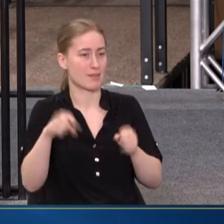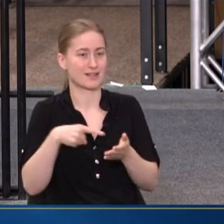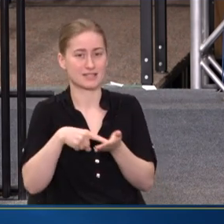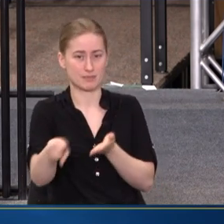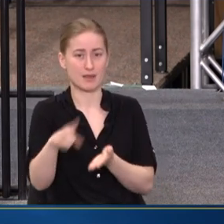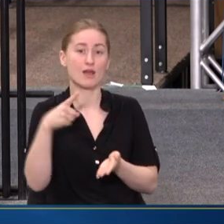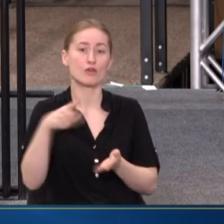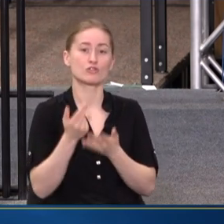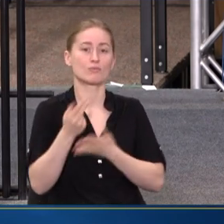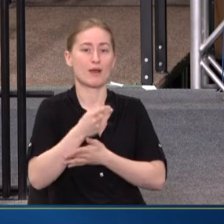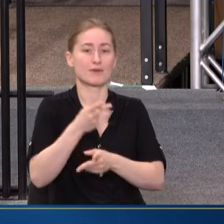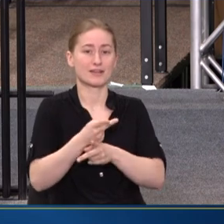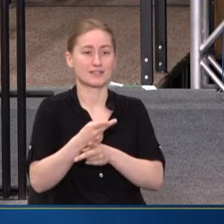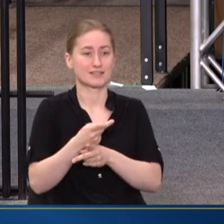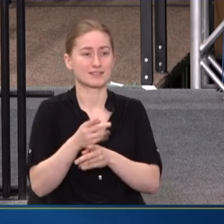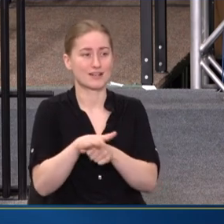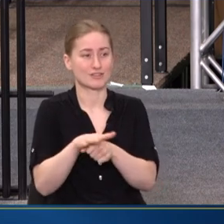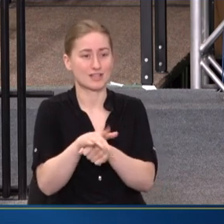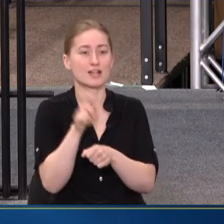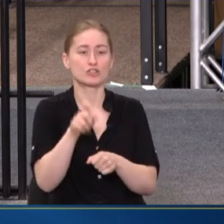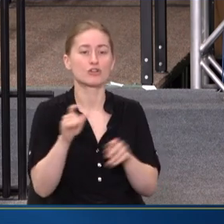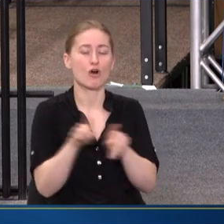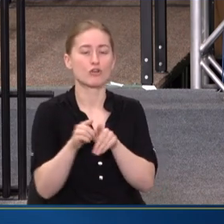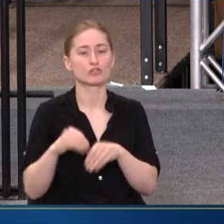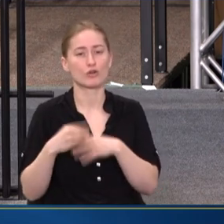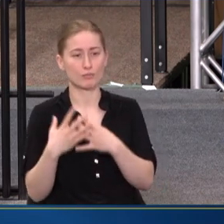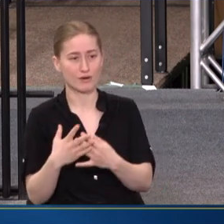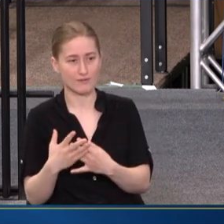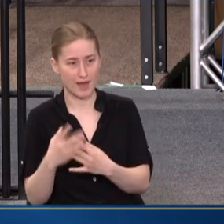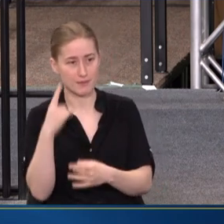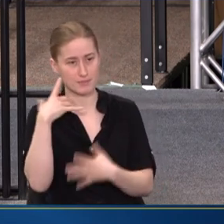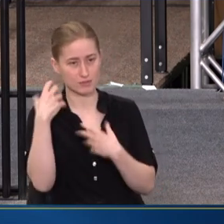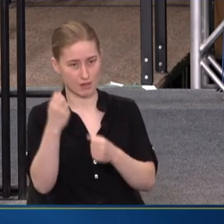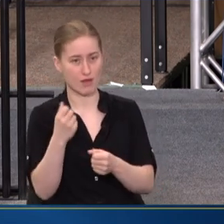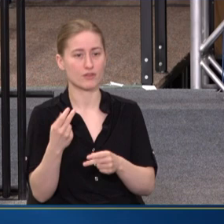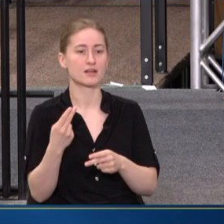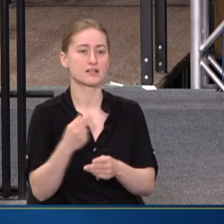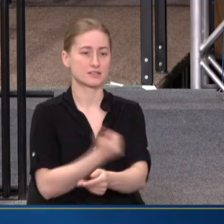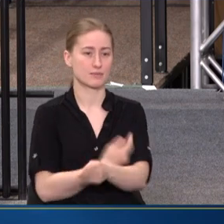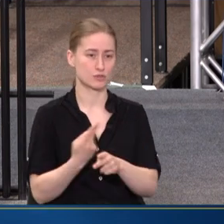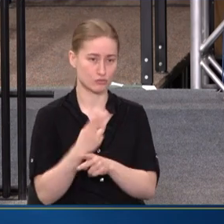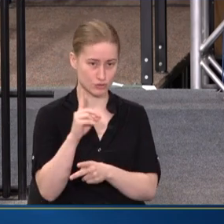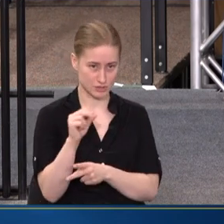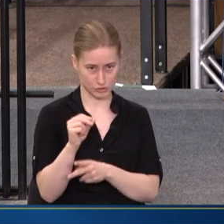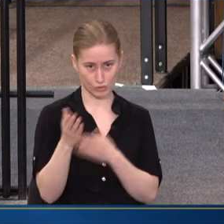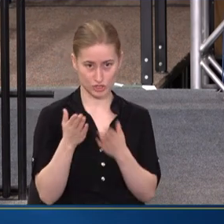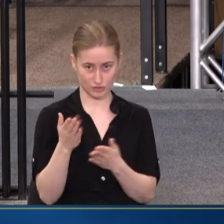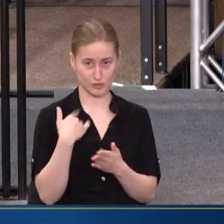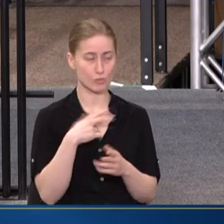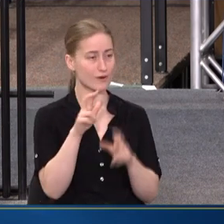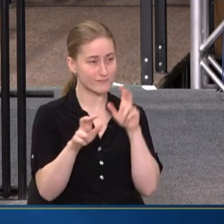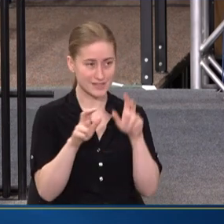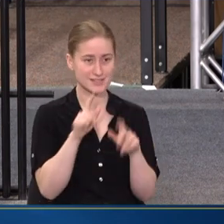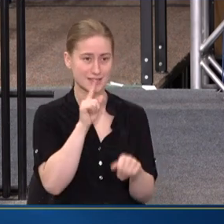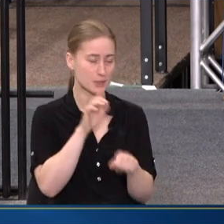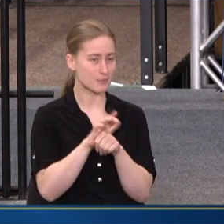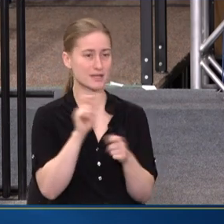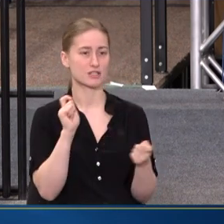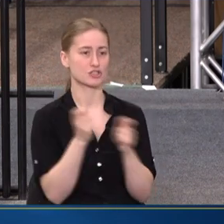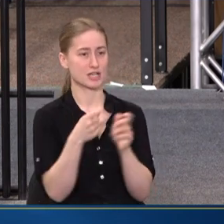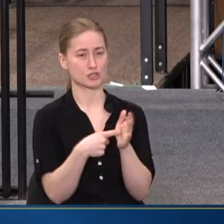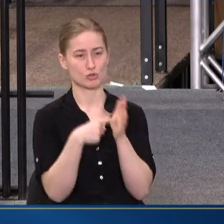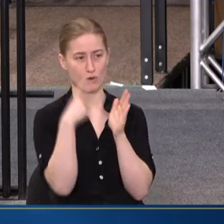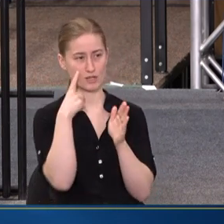ALSO DELIVER MENTAL HEALTH AND SUBSTANCE USE DISORDER SERVICES. AND WE'RE INVESTING IN AND COMMITTING TO CHANGING THE